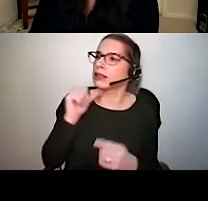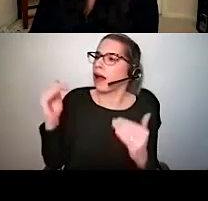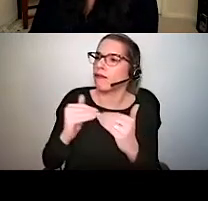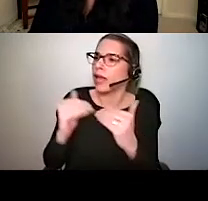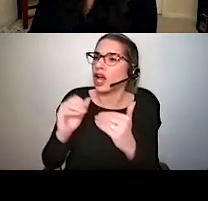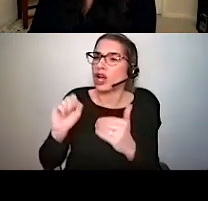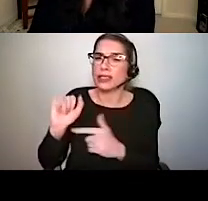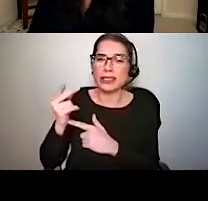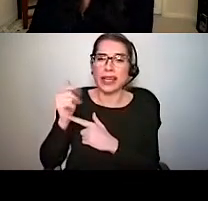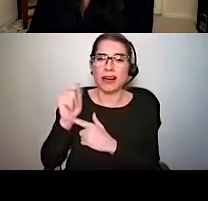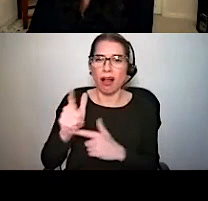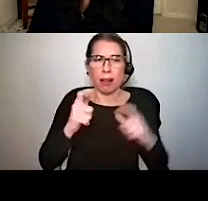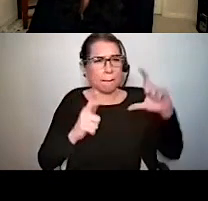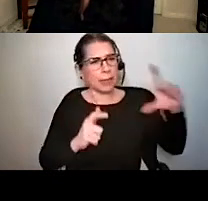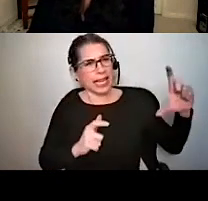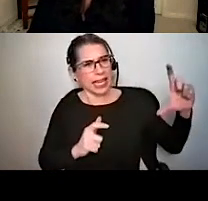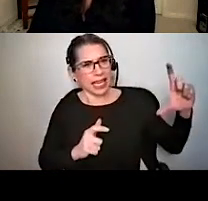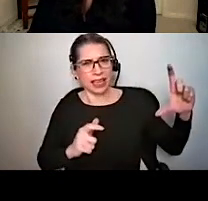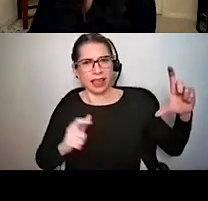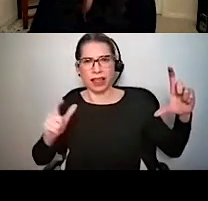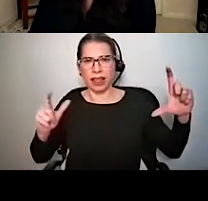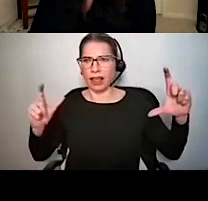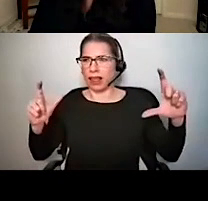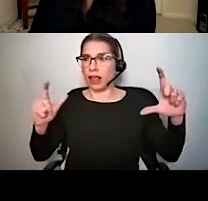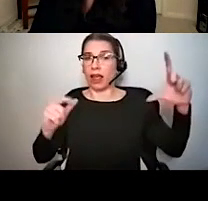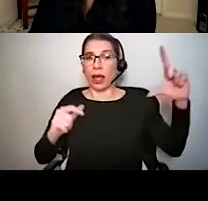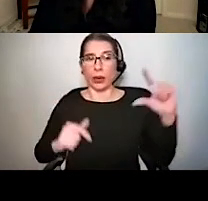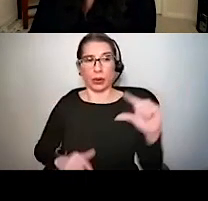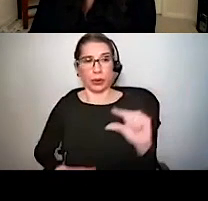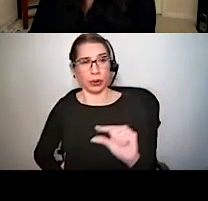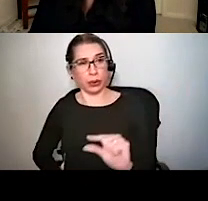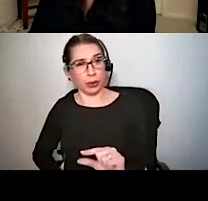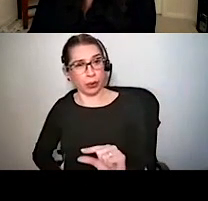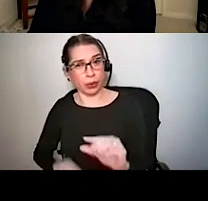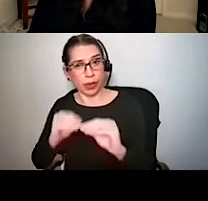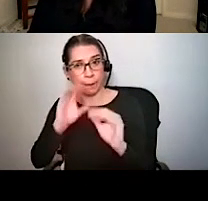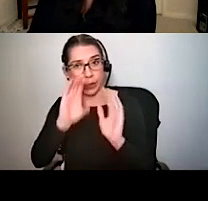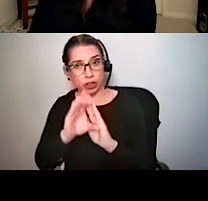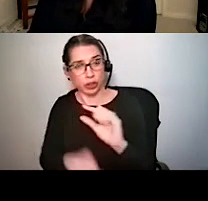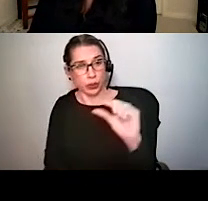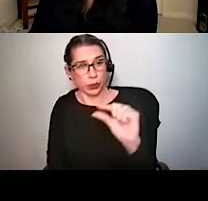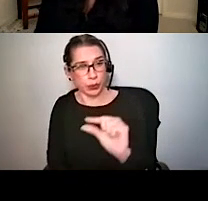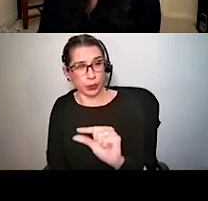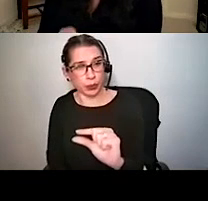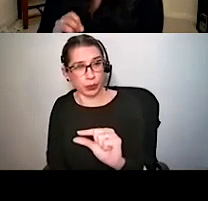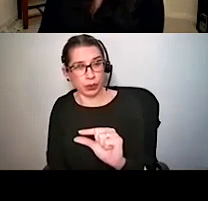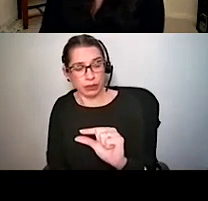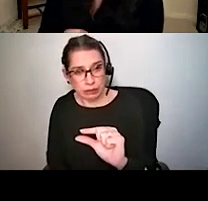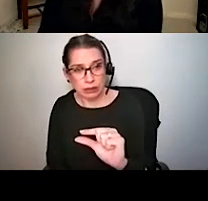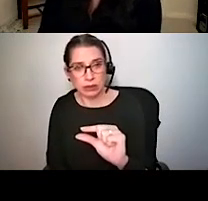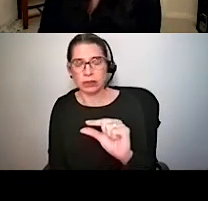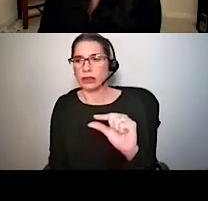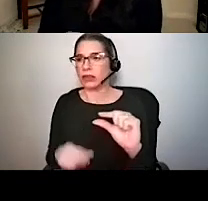So if we scale Wally down to the size that he would be in this scene, we can see that the task of